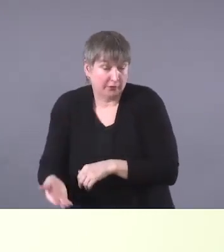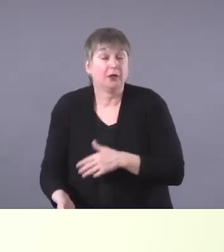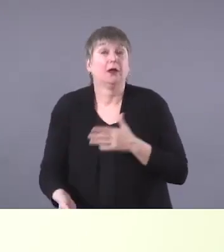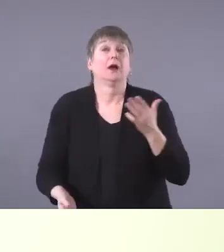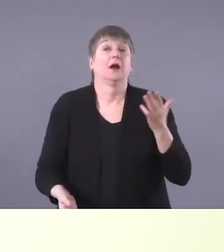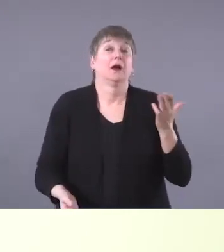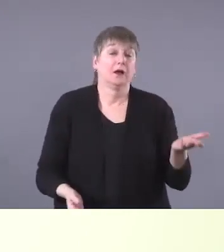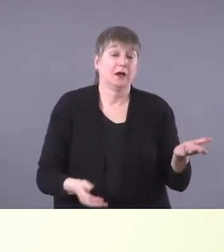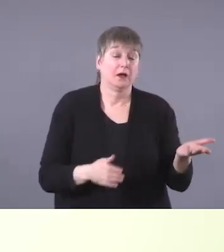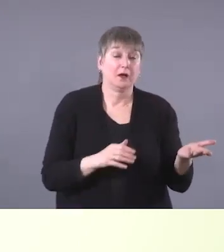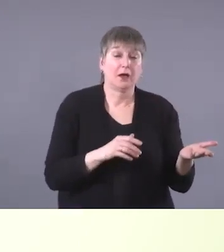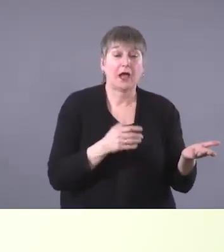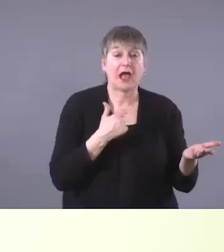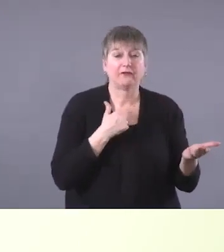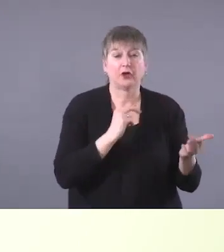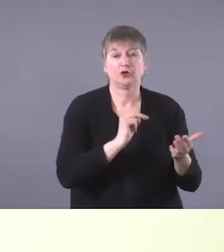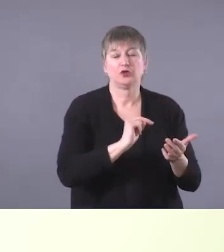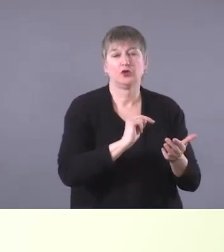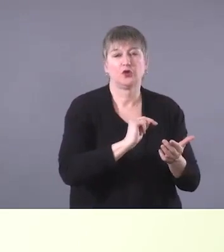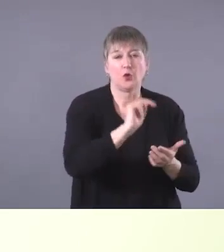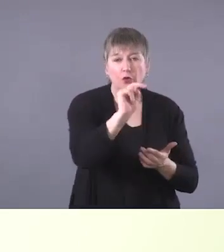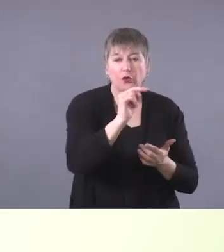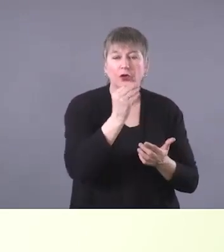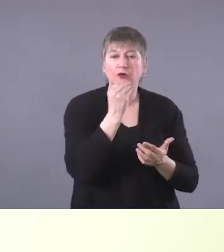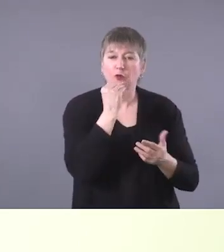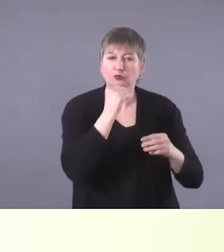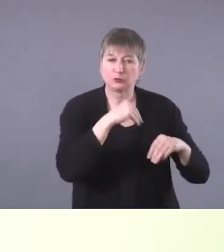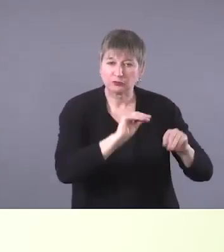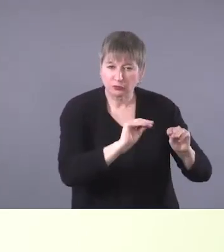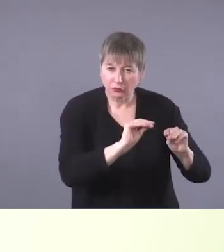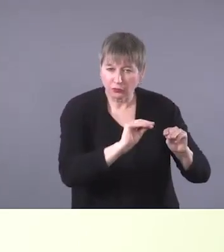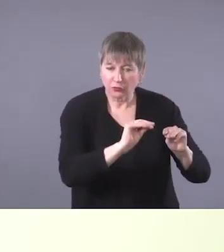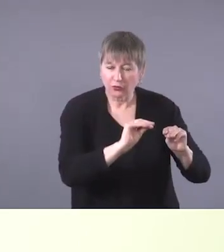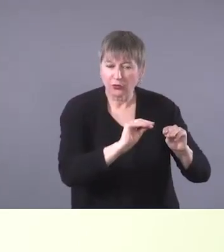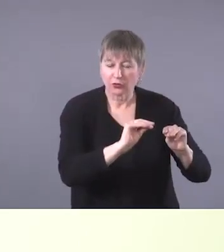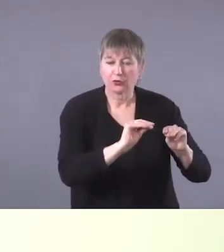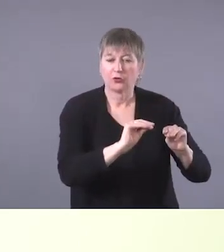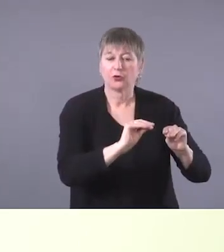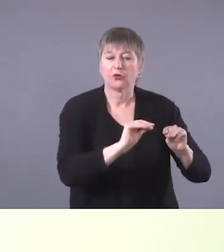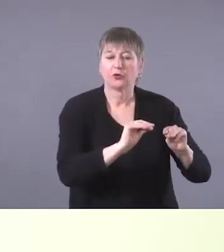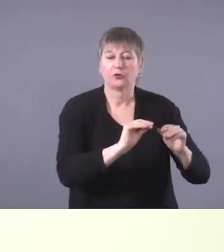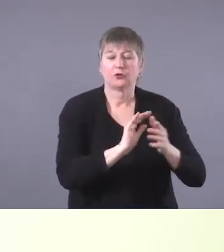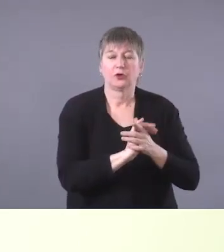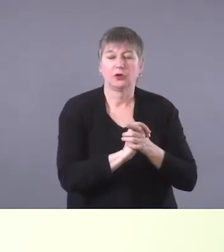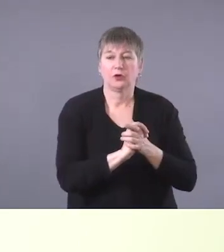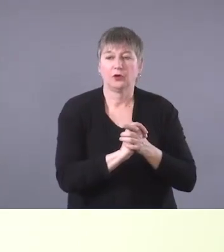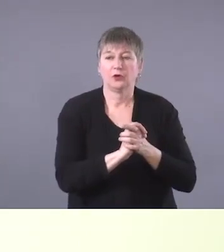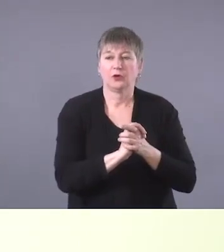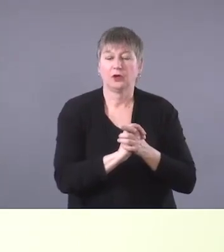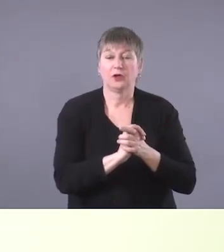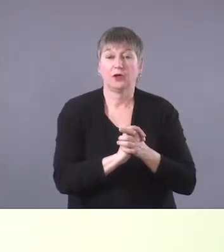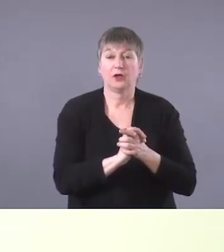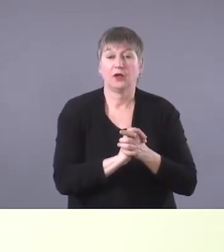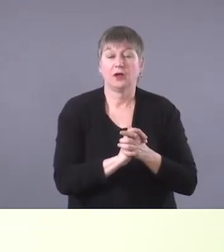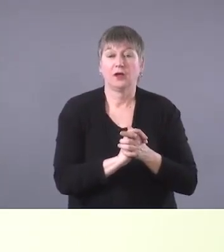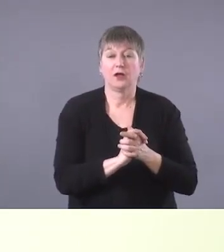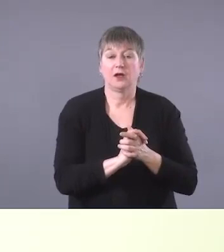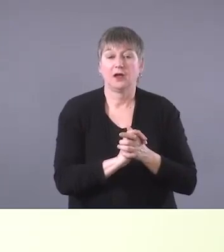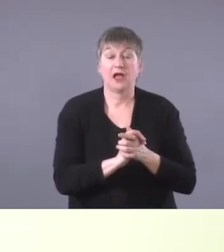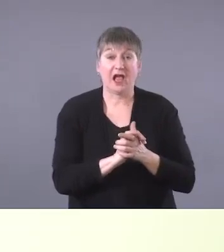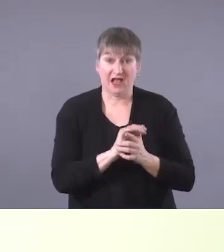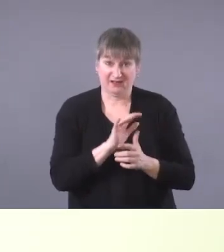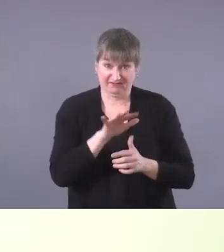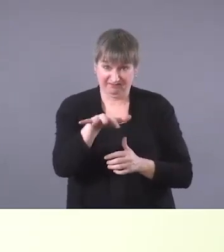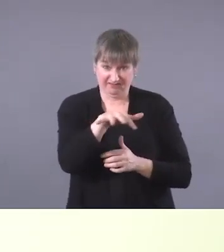northern grocery store and their water can be spotty at time